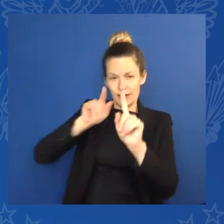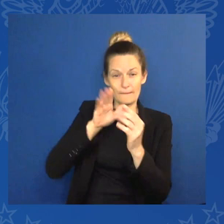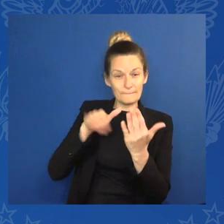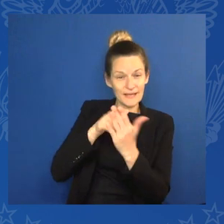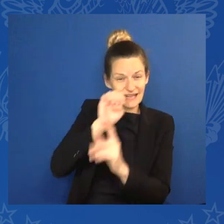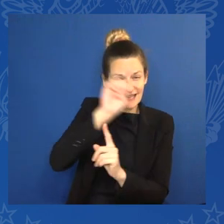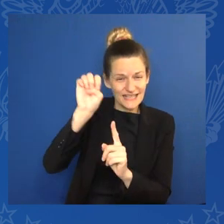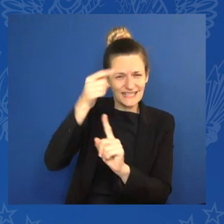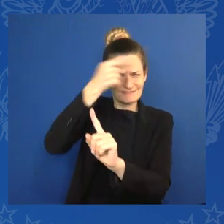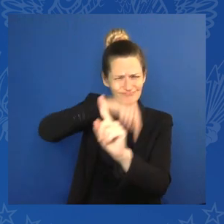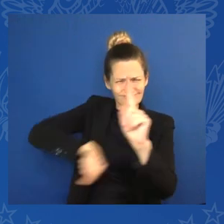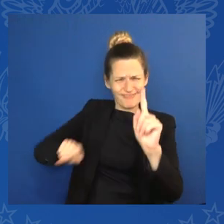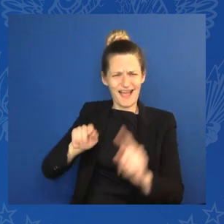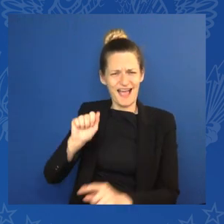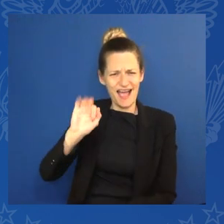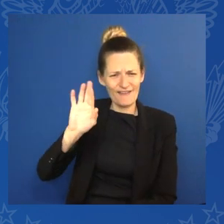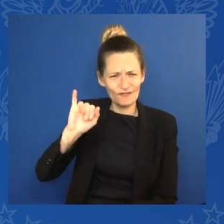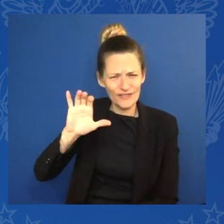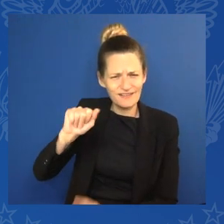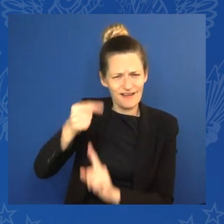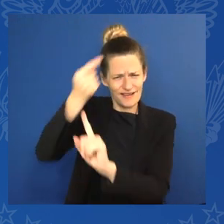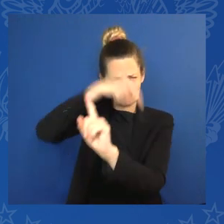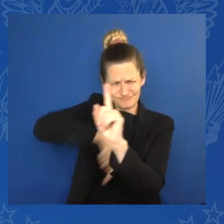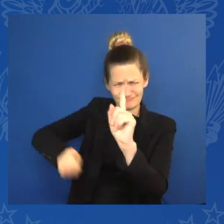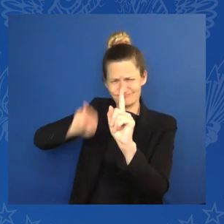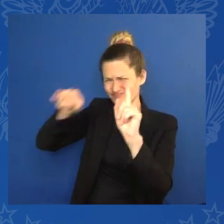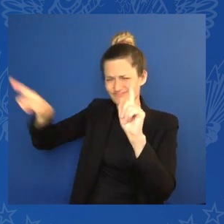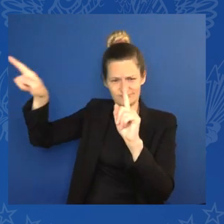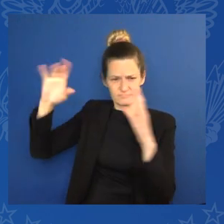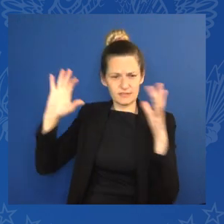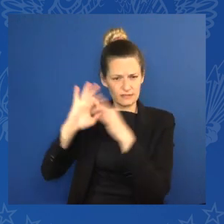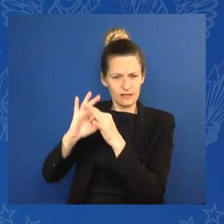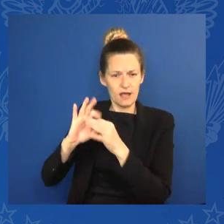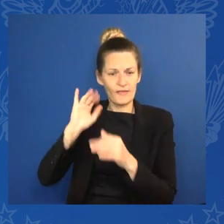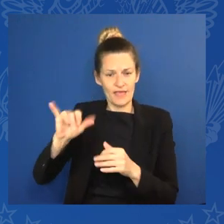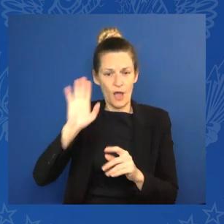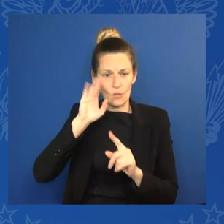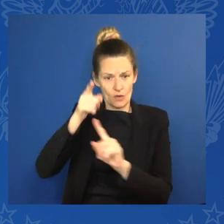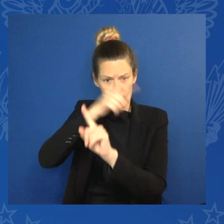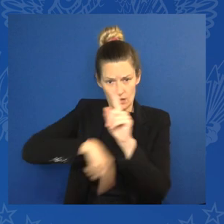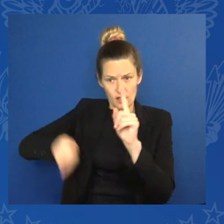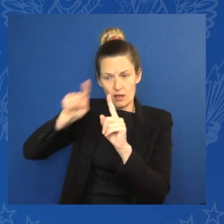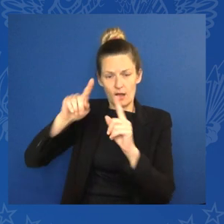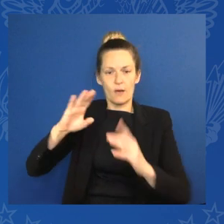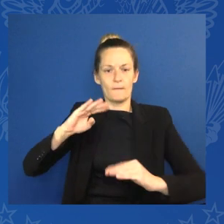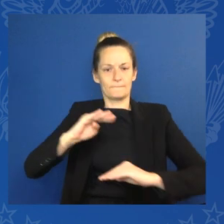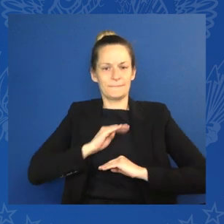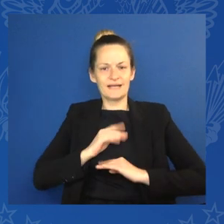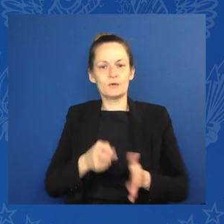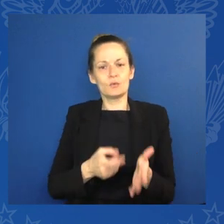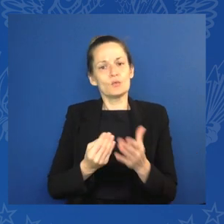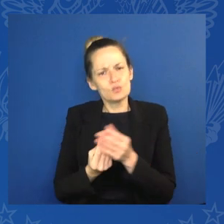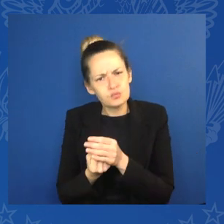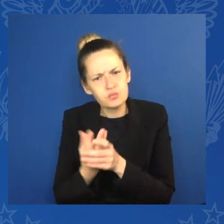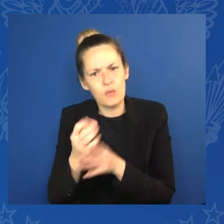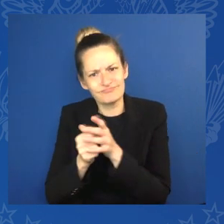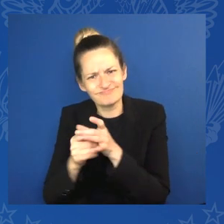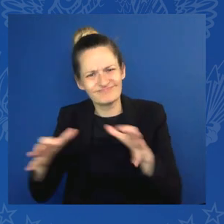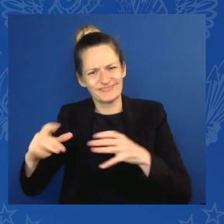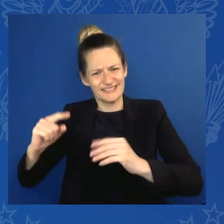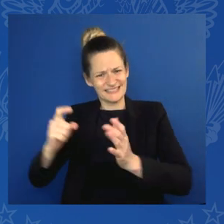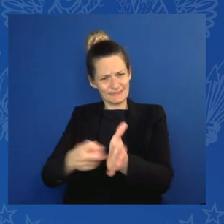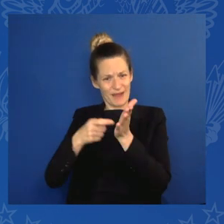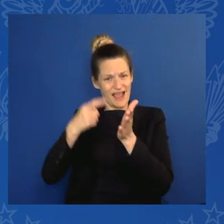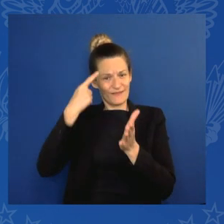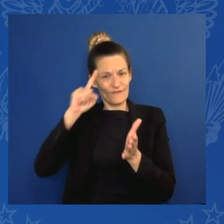essential to meeting the growing demand for reliable security, high-tech connectivity in three key regions of the